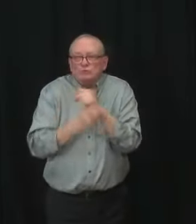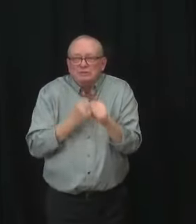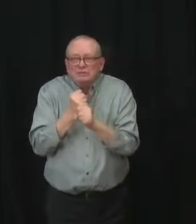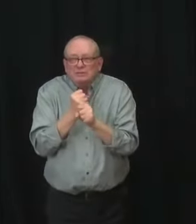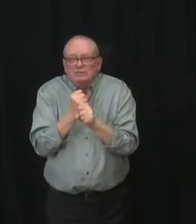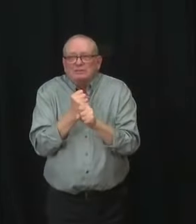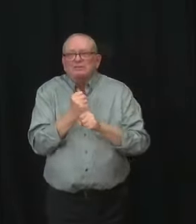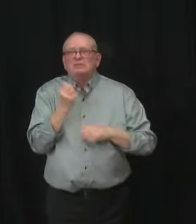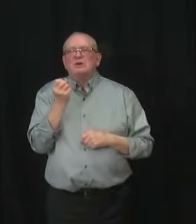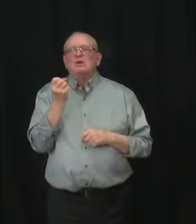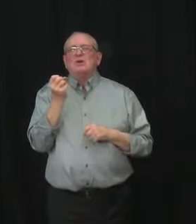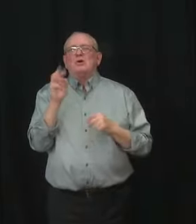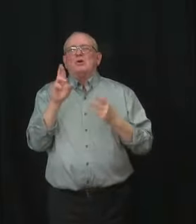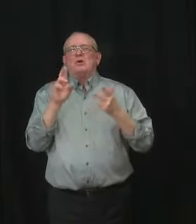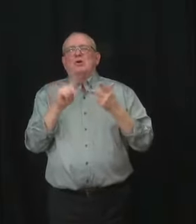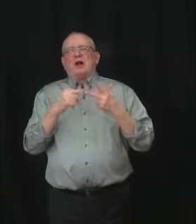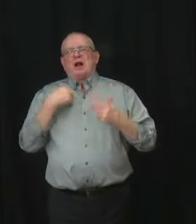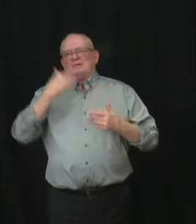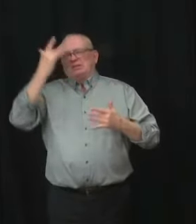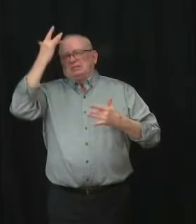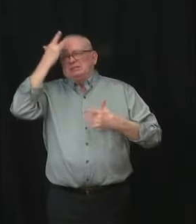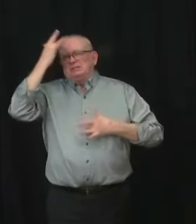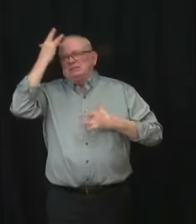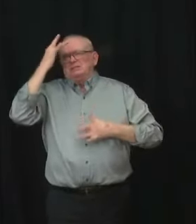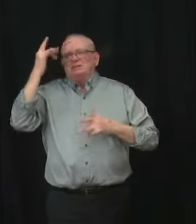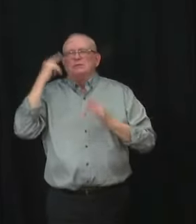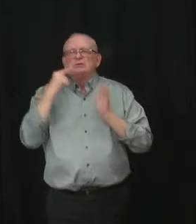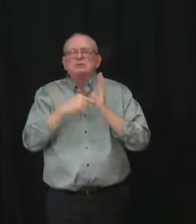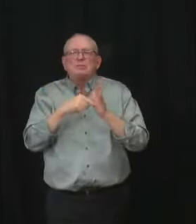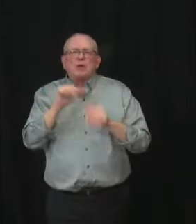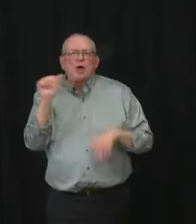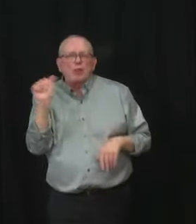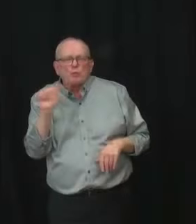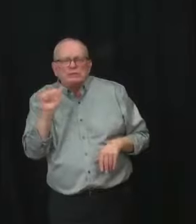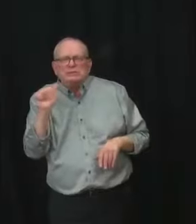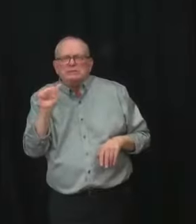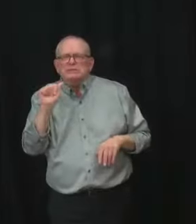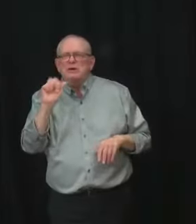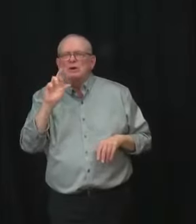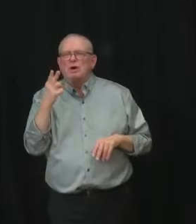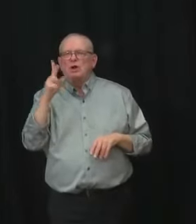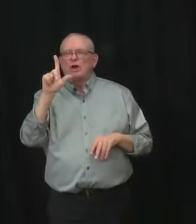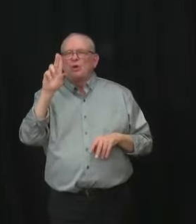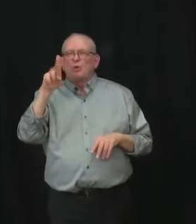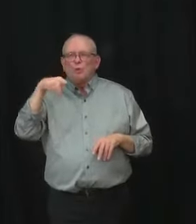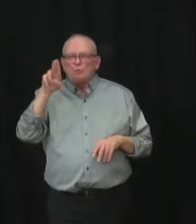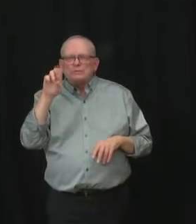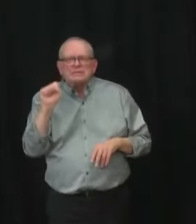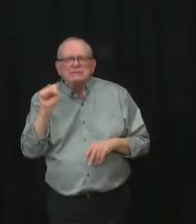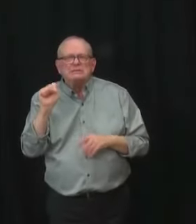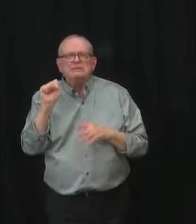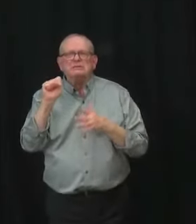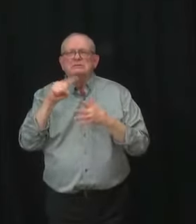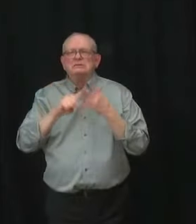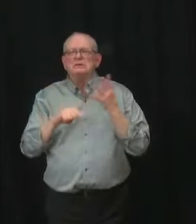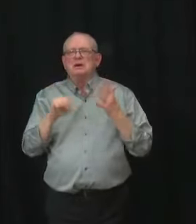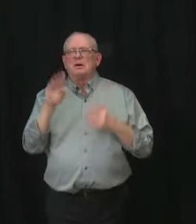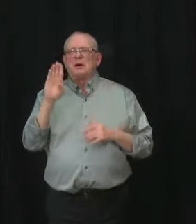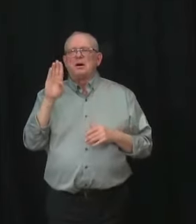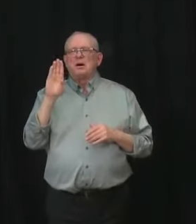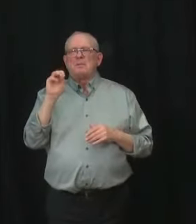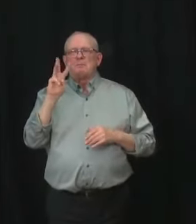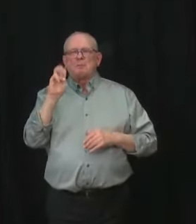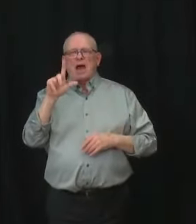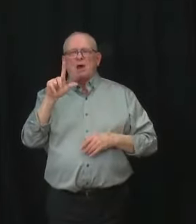rheumatoid arthritis, lupus or inflammatory bowel disease. Paxlovid will also be a possible option